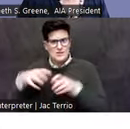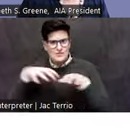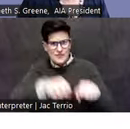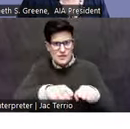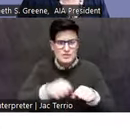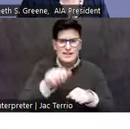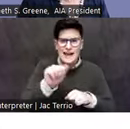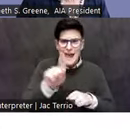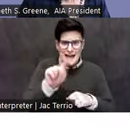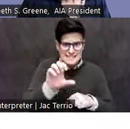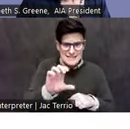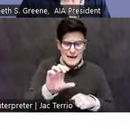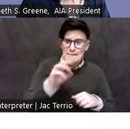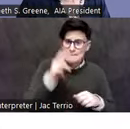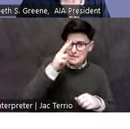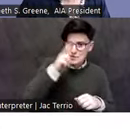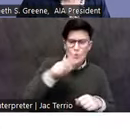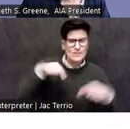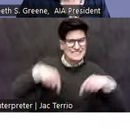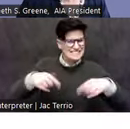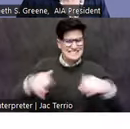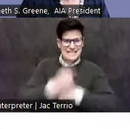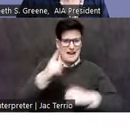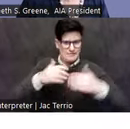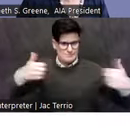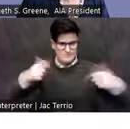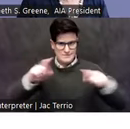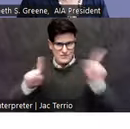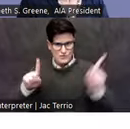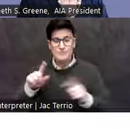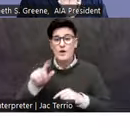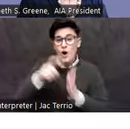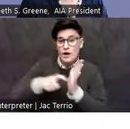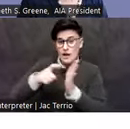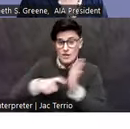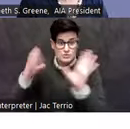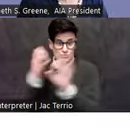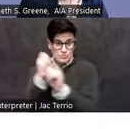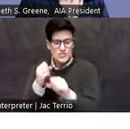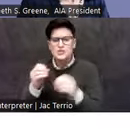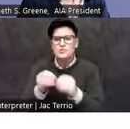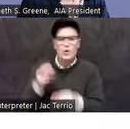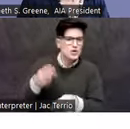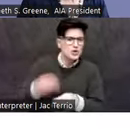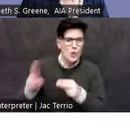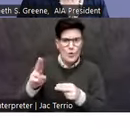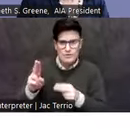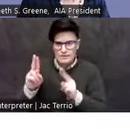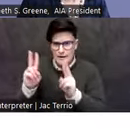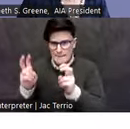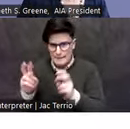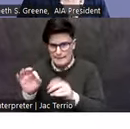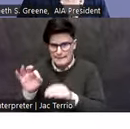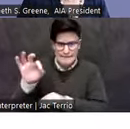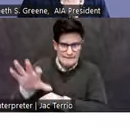will differ quite a bit. Archaeology abridged, as the name hints at, is a shorter talk, so David will give a